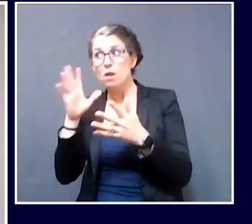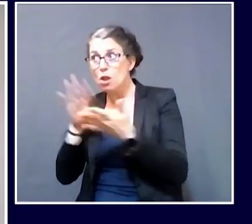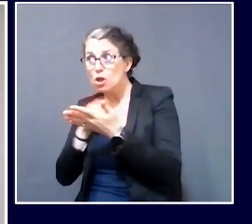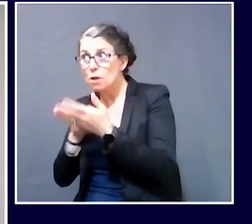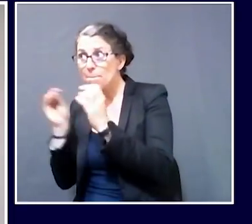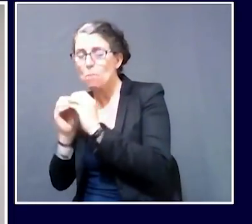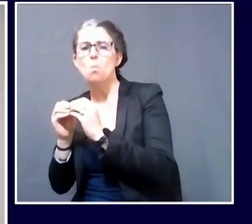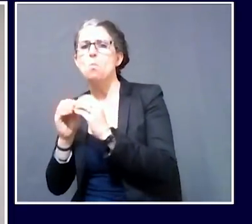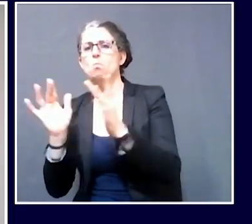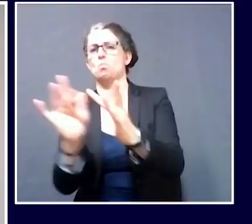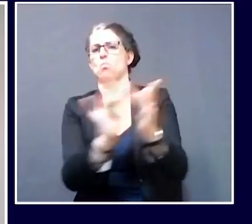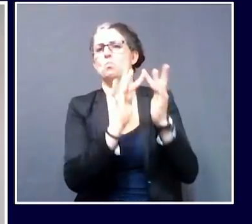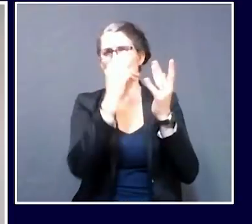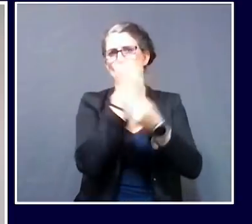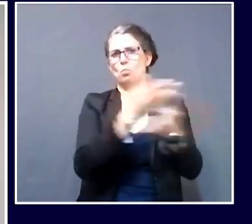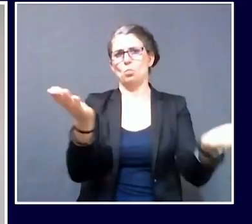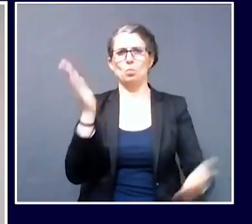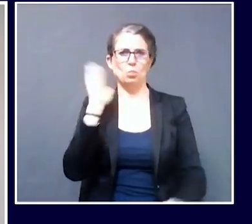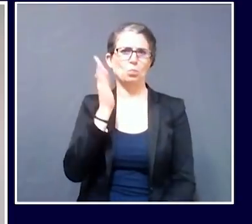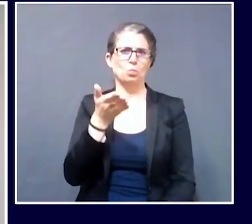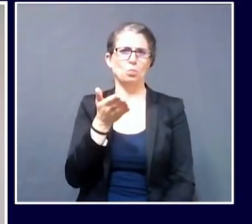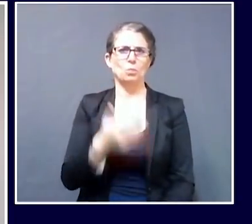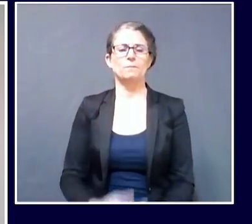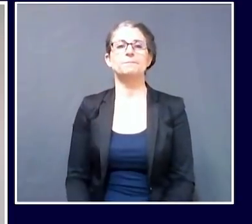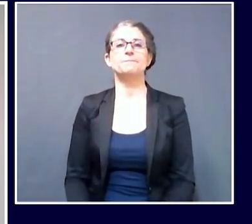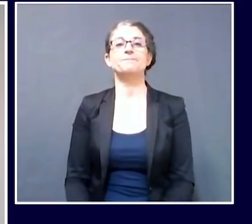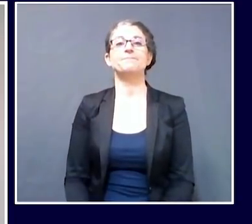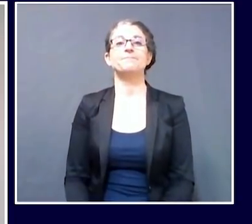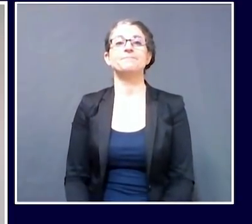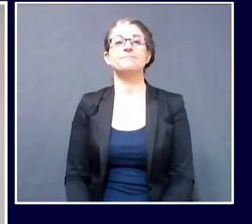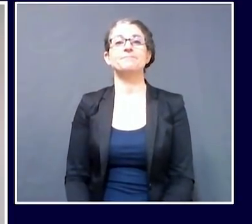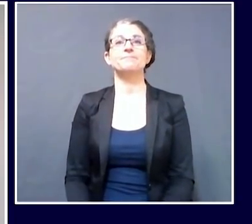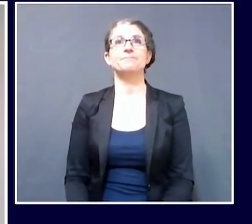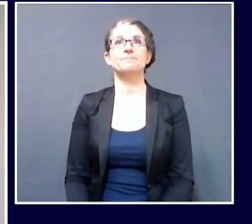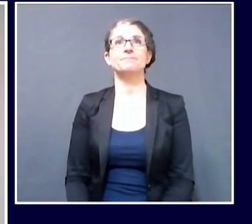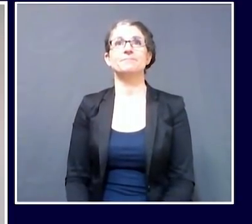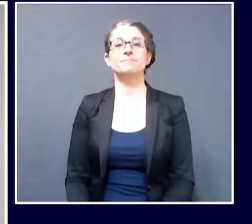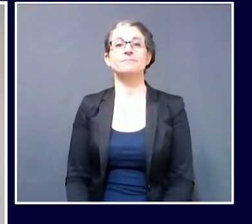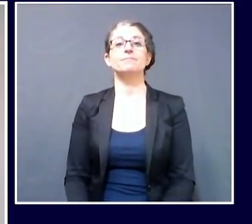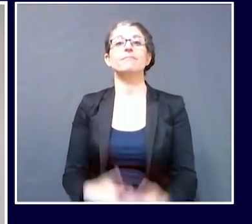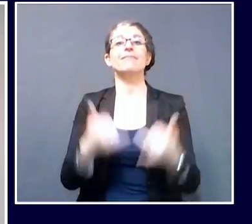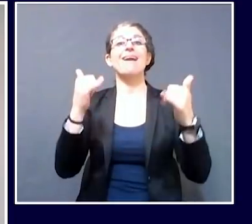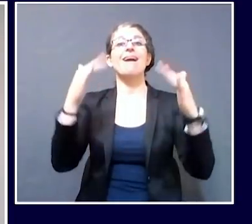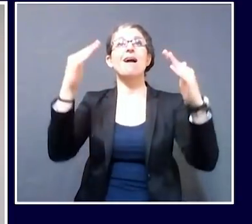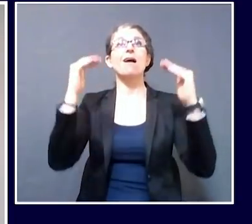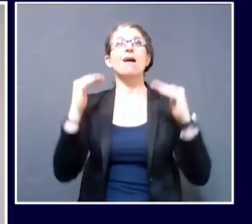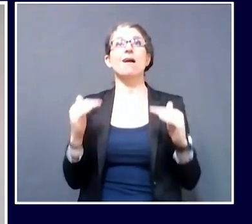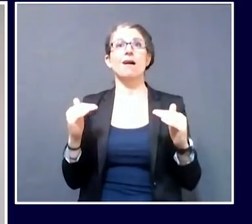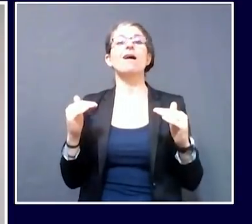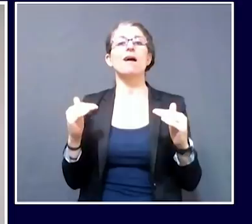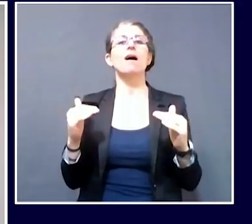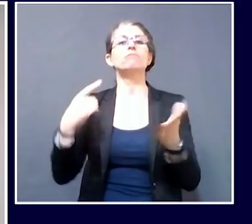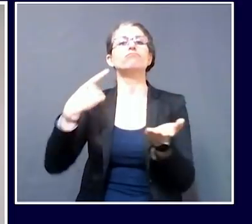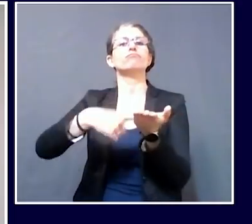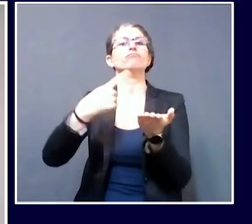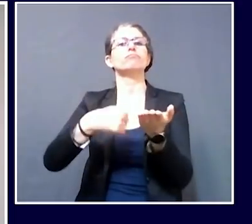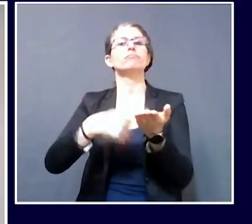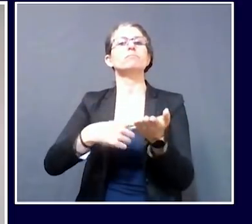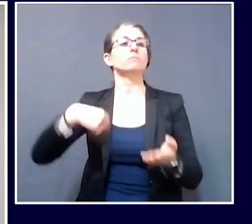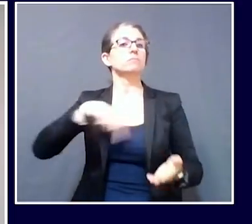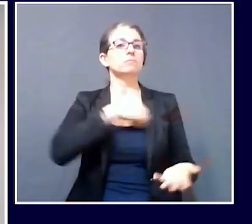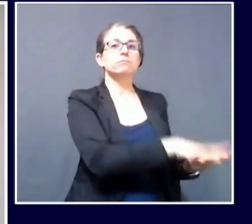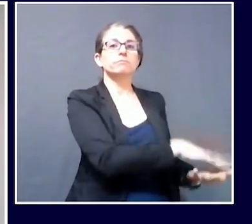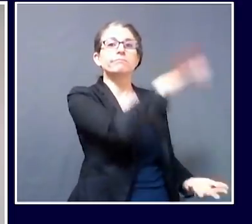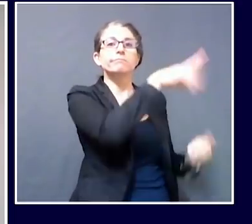I'd like to turn next to provide an update on some of our public health preparedness activities and catch everyone up on where